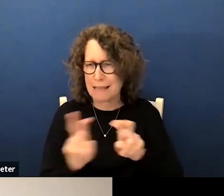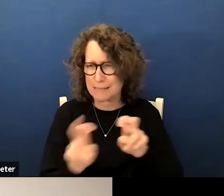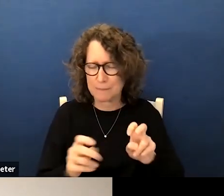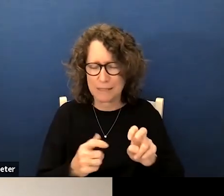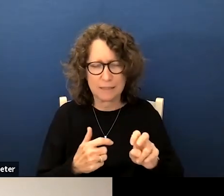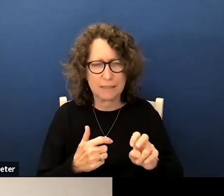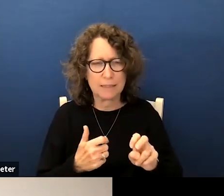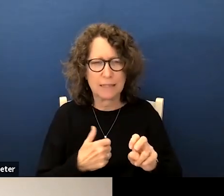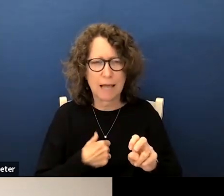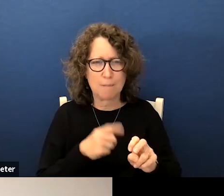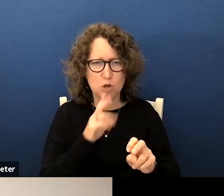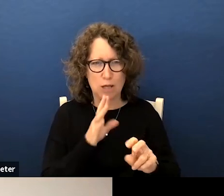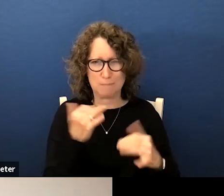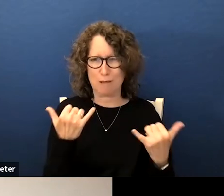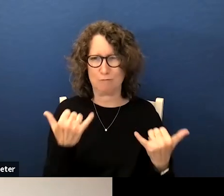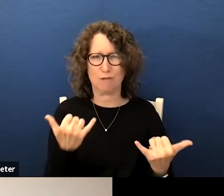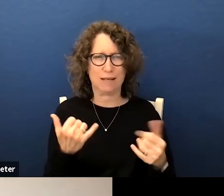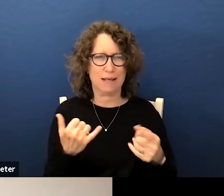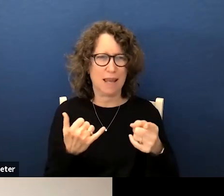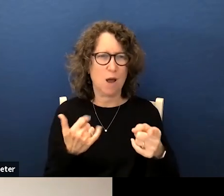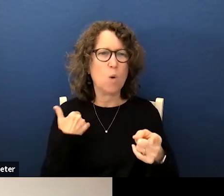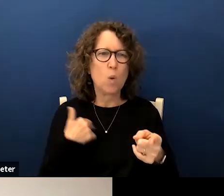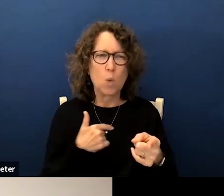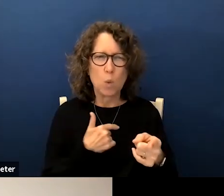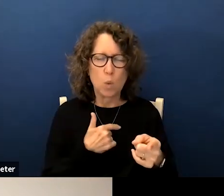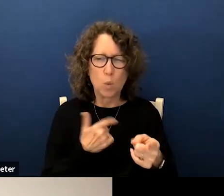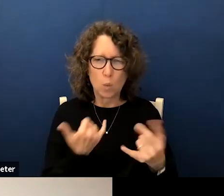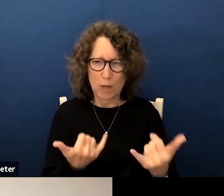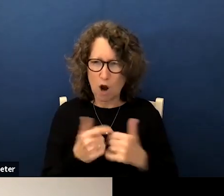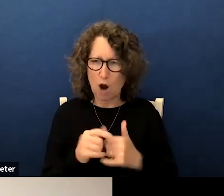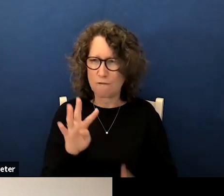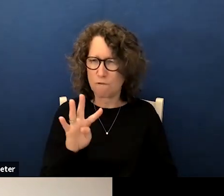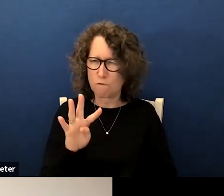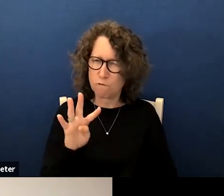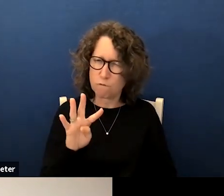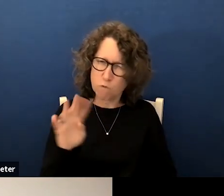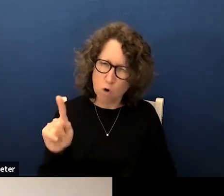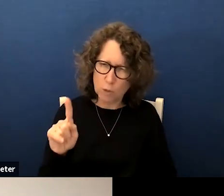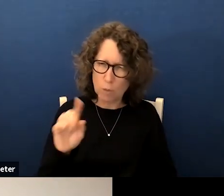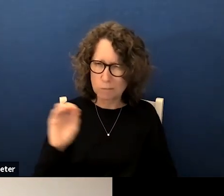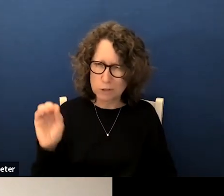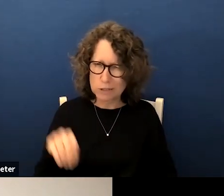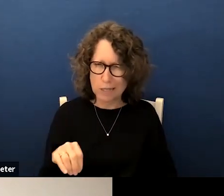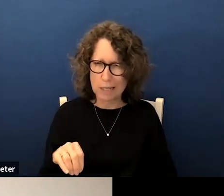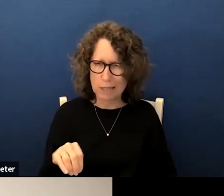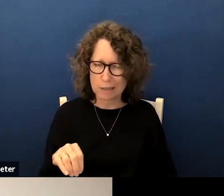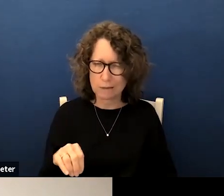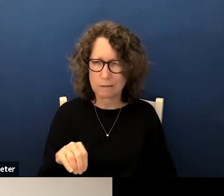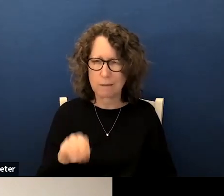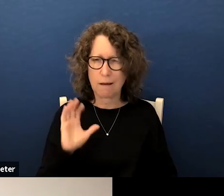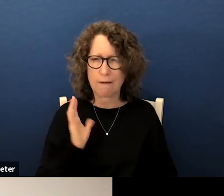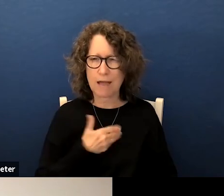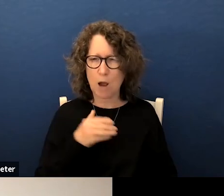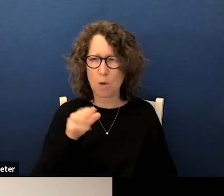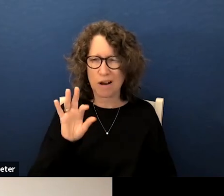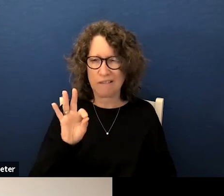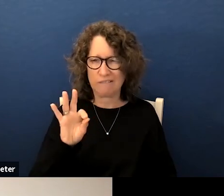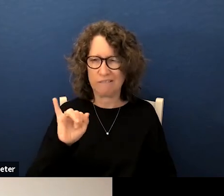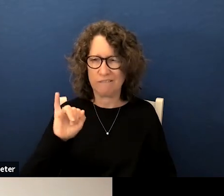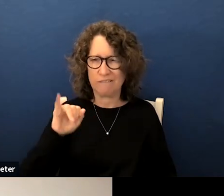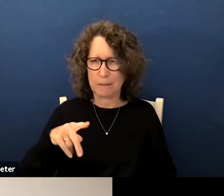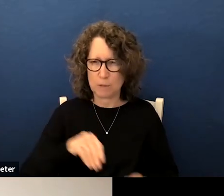about ela right here right now um we are at 40 about 41 percent of our rfep students